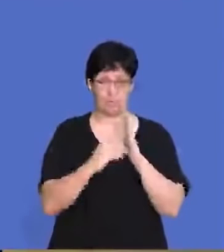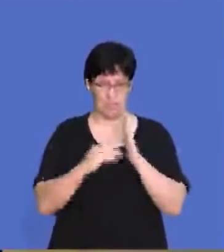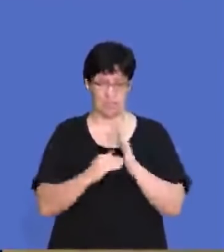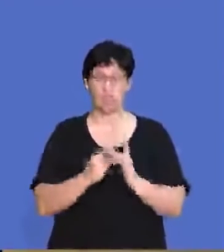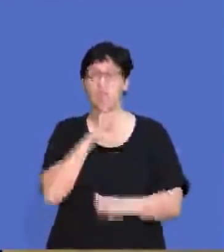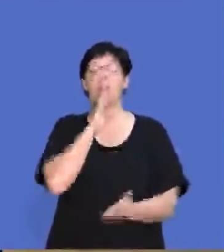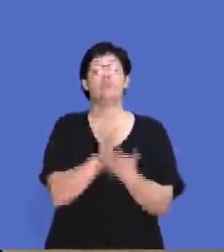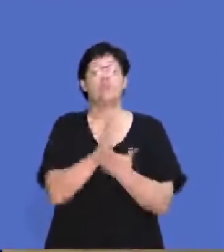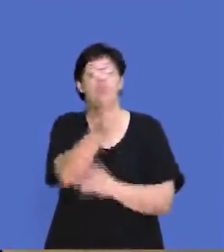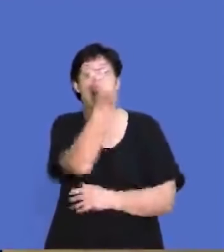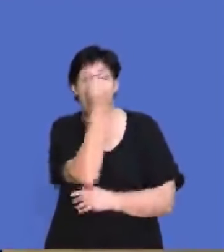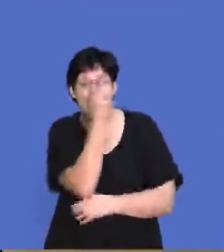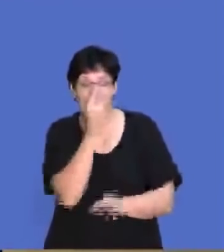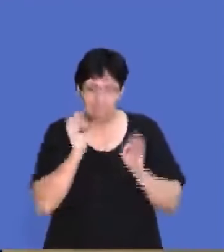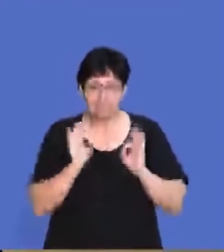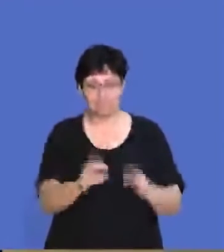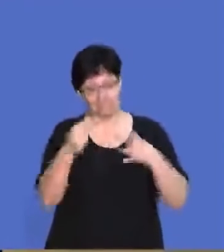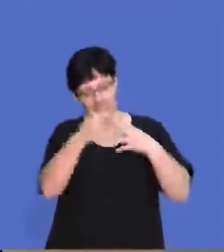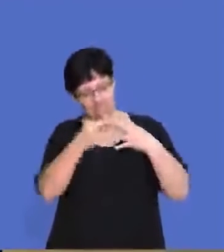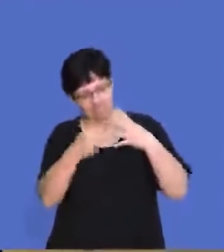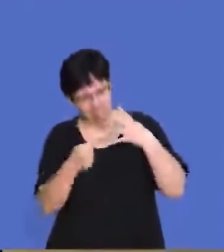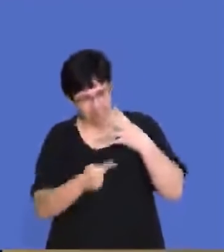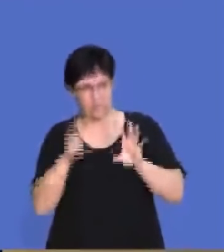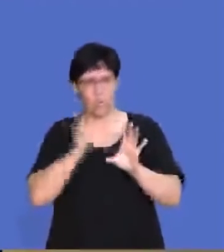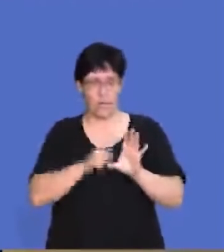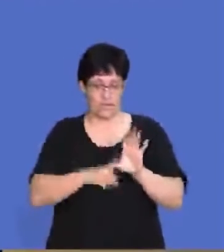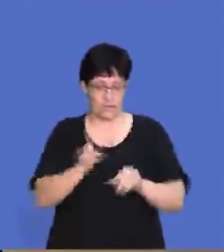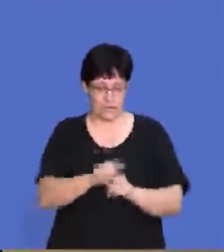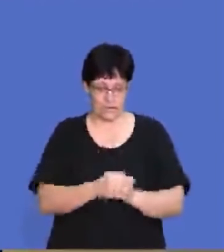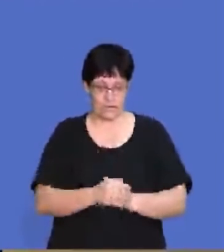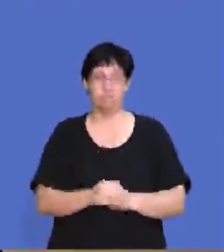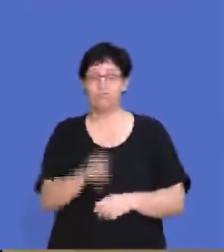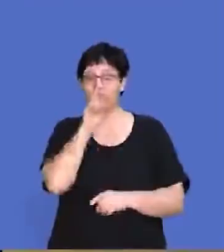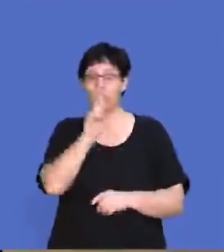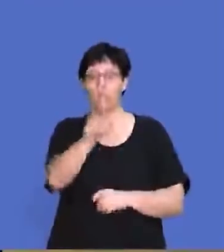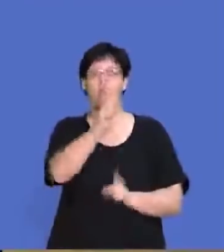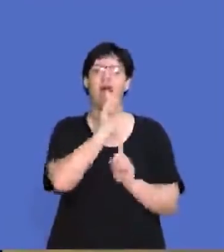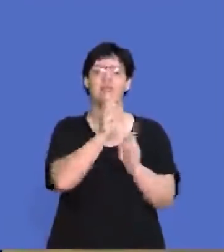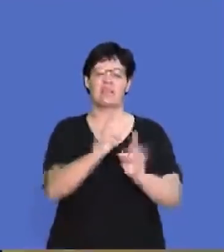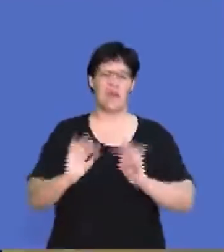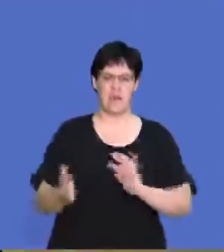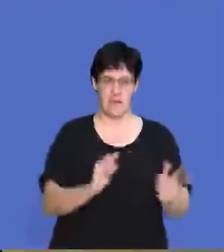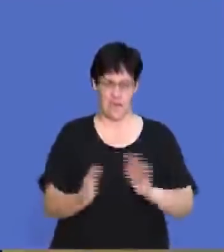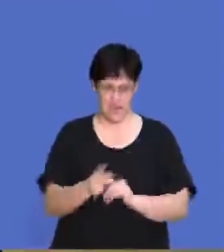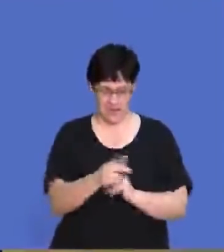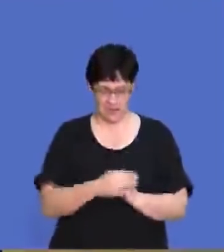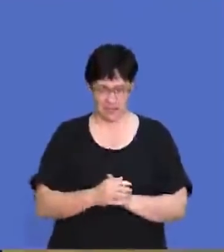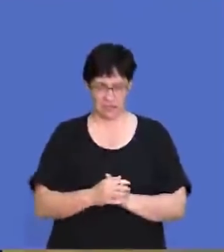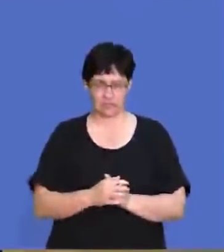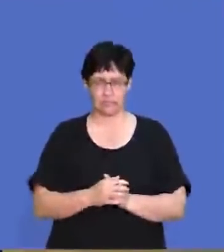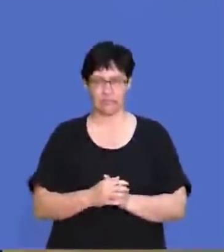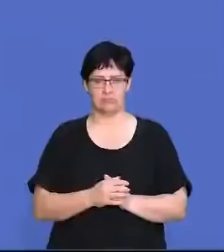metric. So make sure that you understand all the different elements of quality there. So we're going to look at the